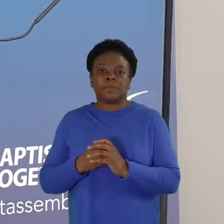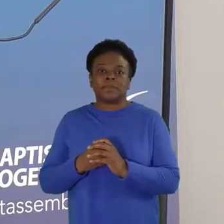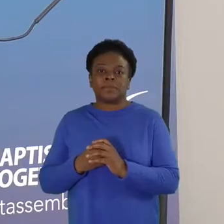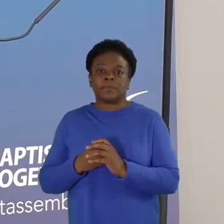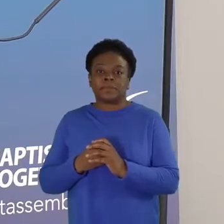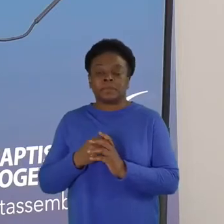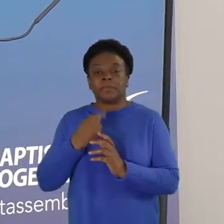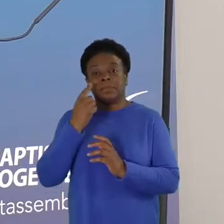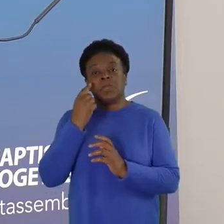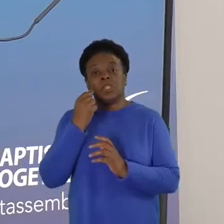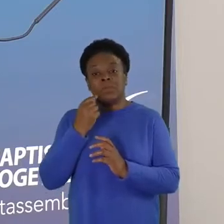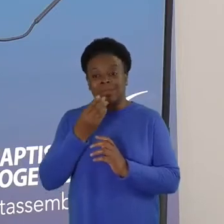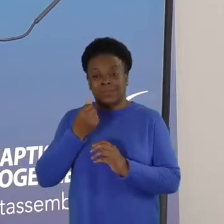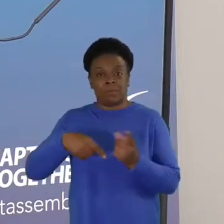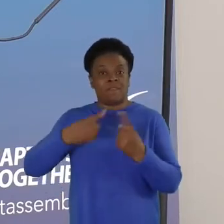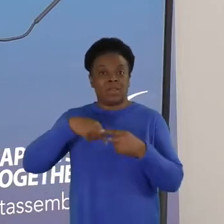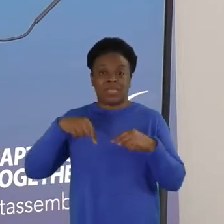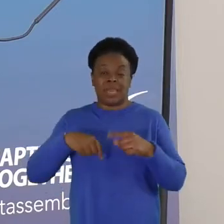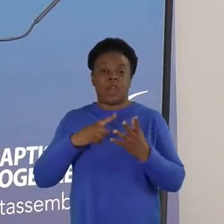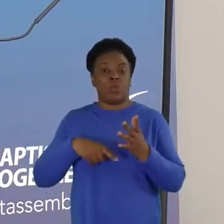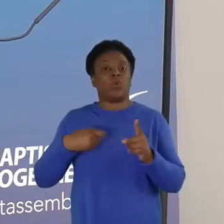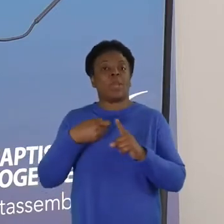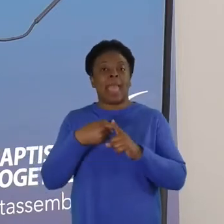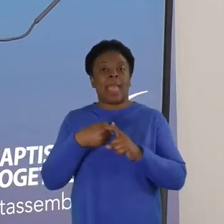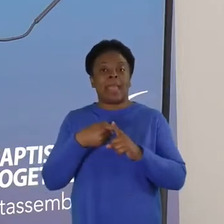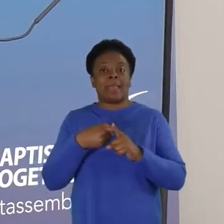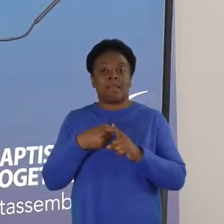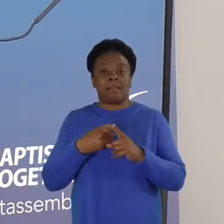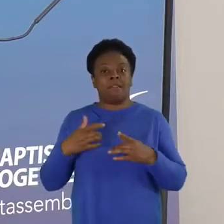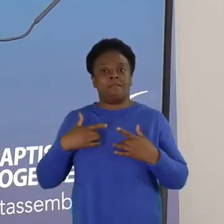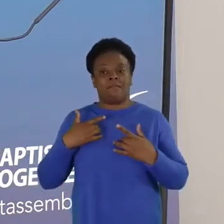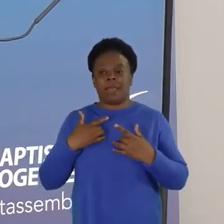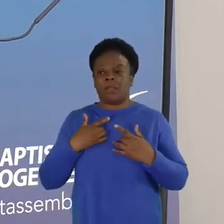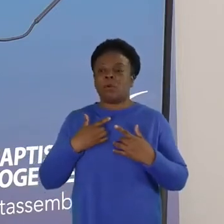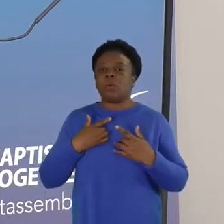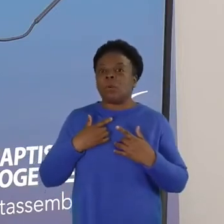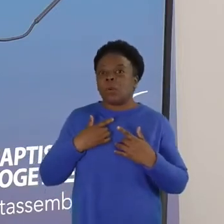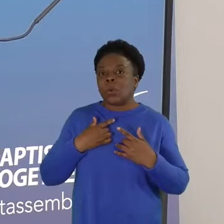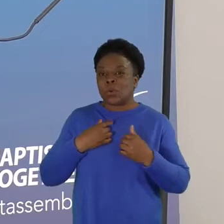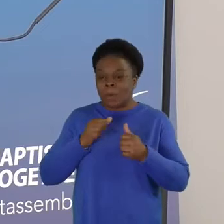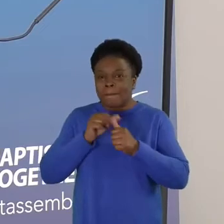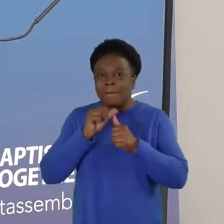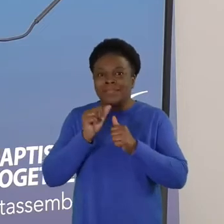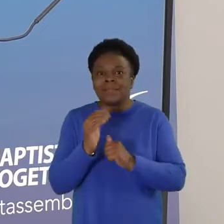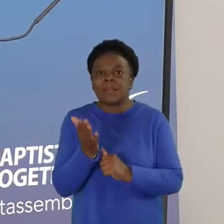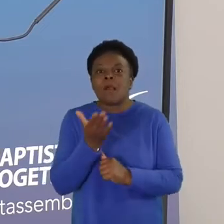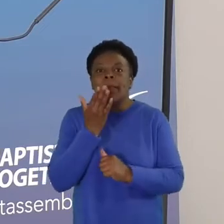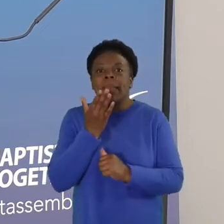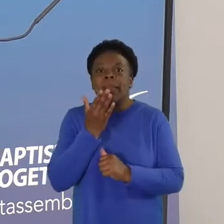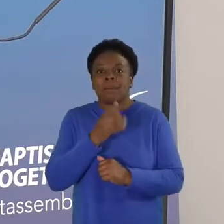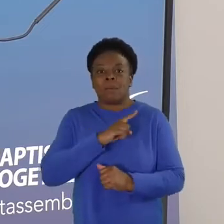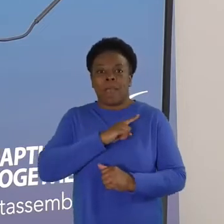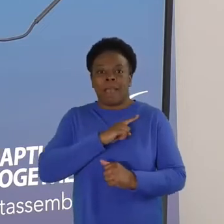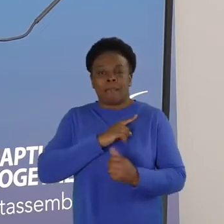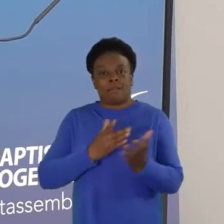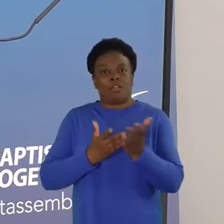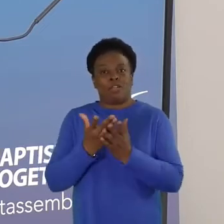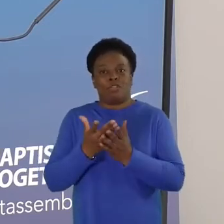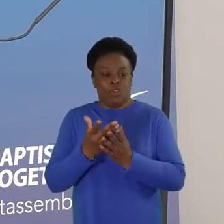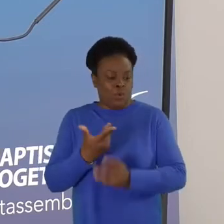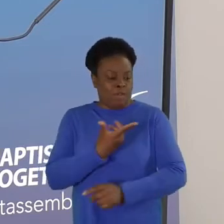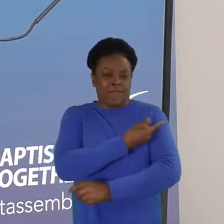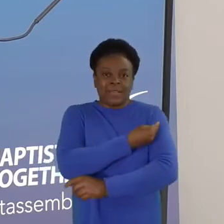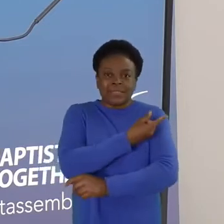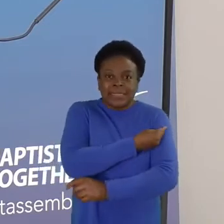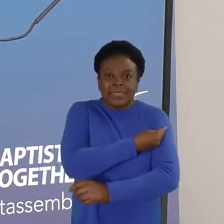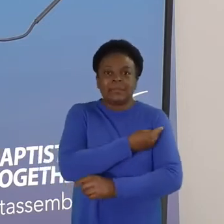Perhaps many of us in the UK are seeing signs of hope, the vaccine, the lifting of